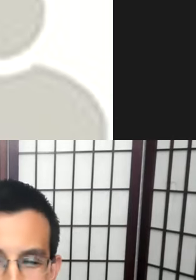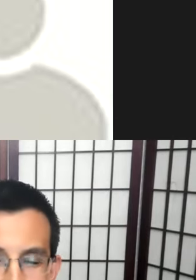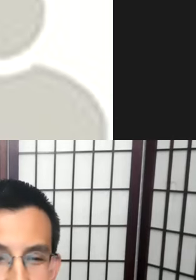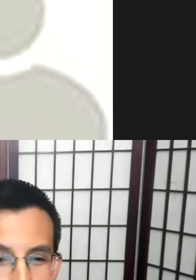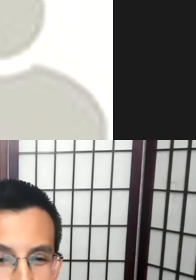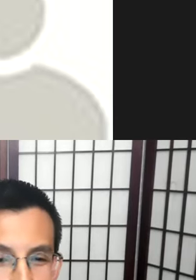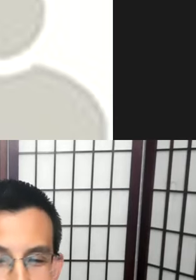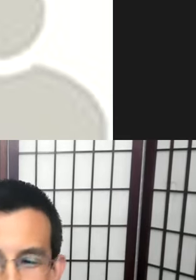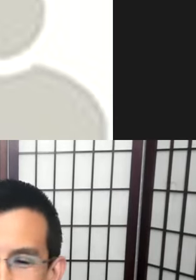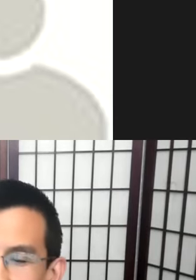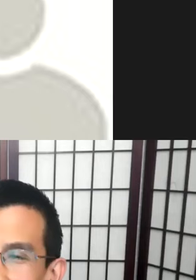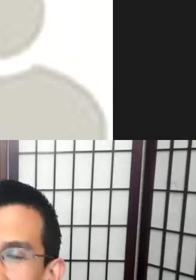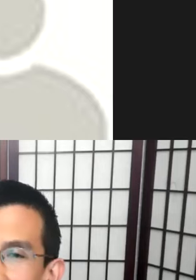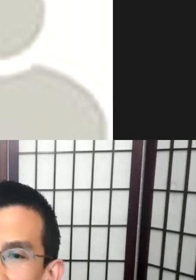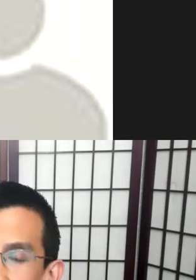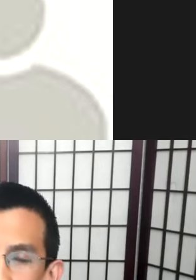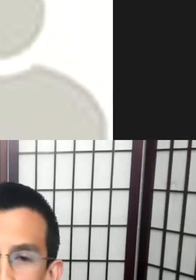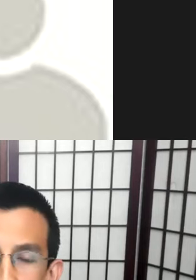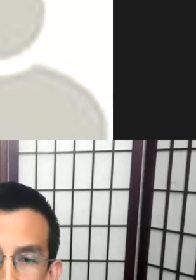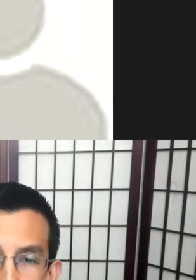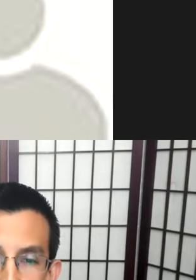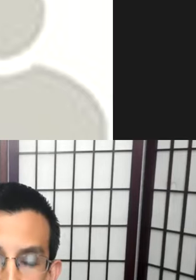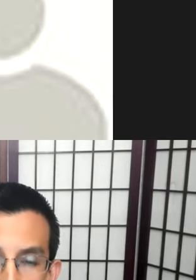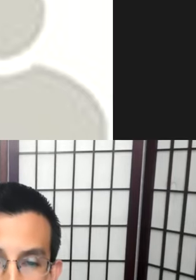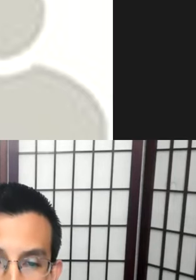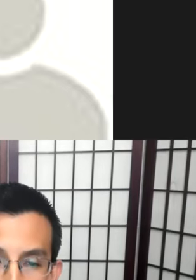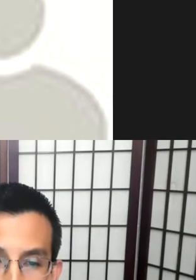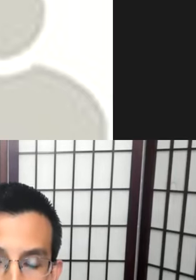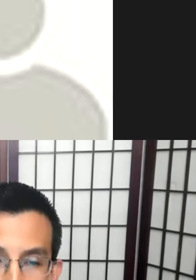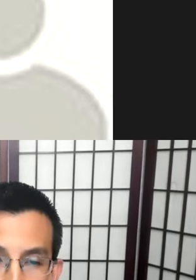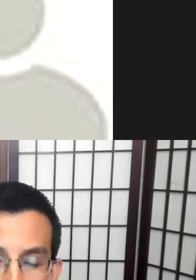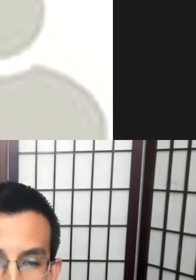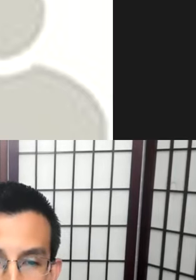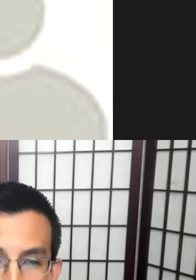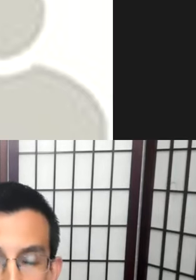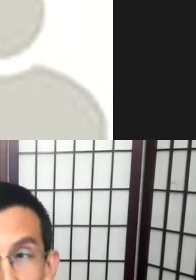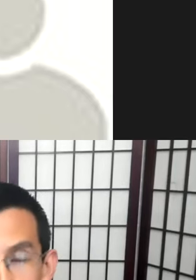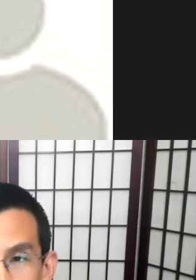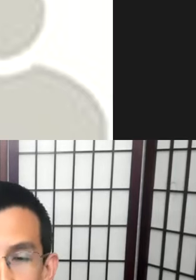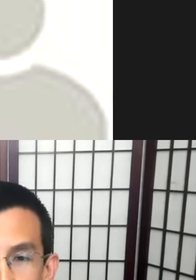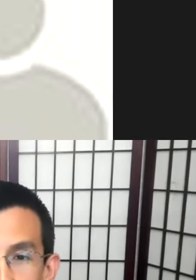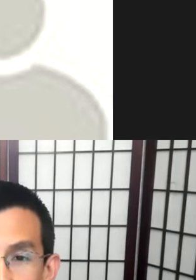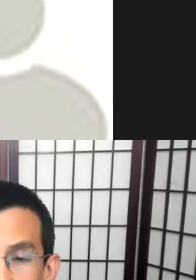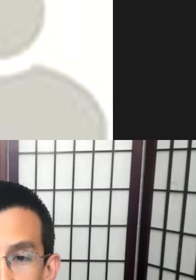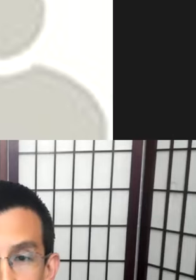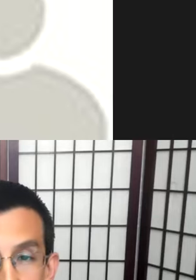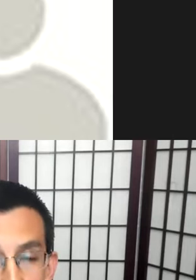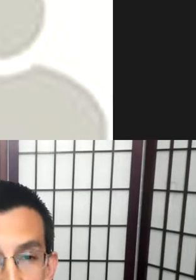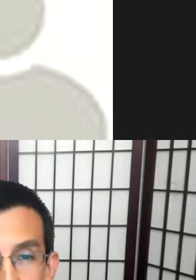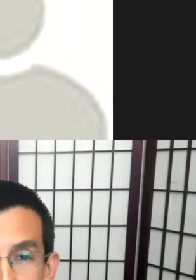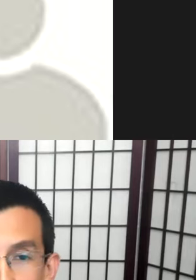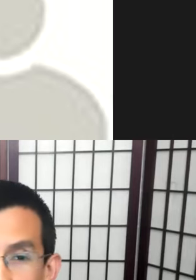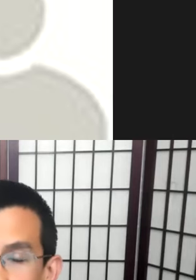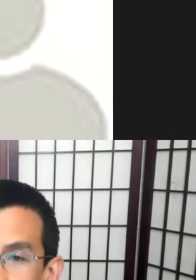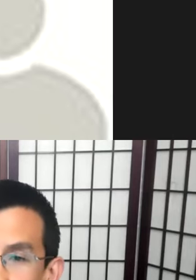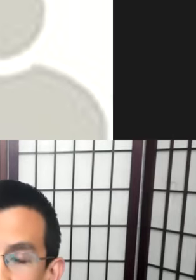into the chat box. Natives for Linguistics is an organization or rather a movement that I co-founded with